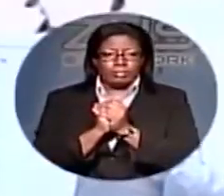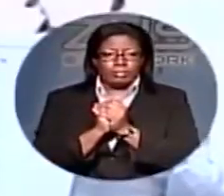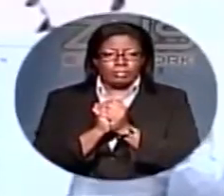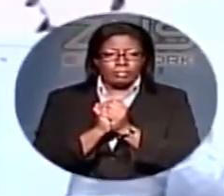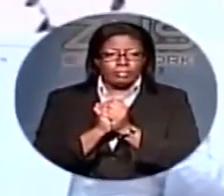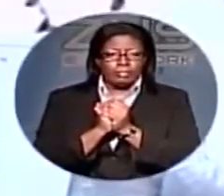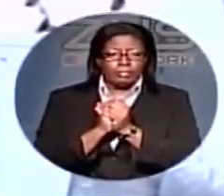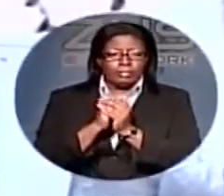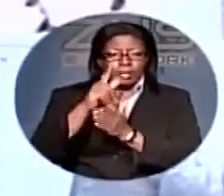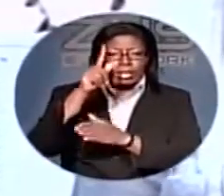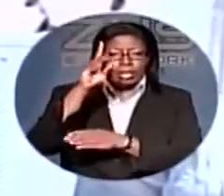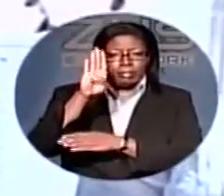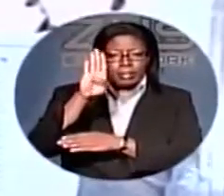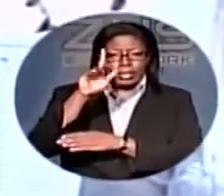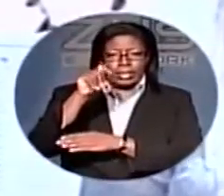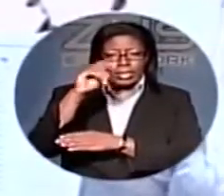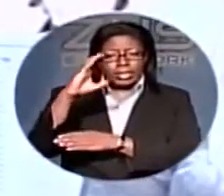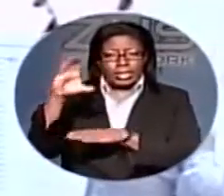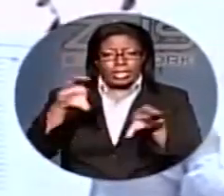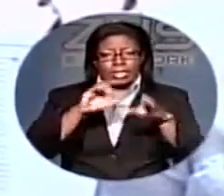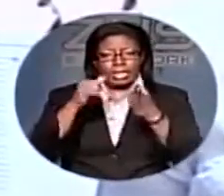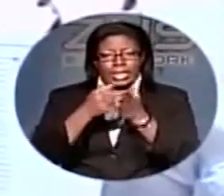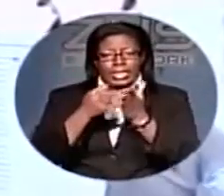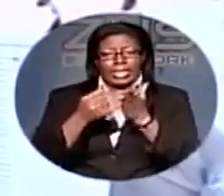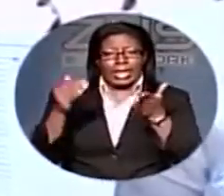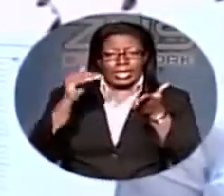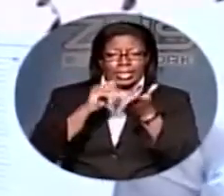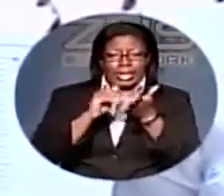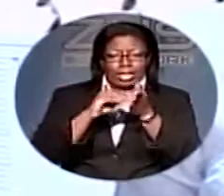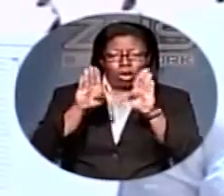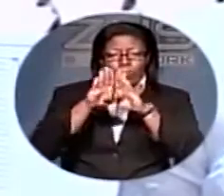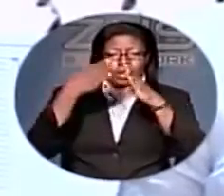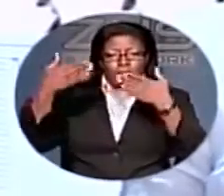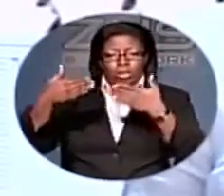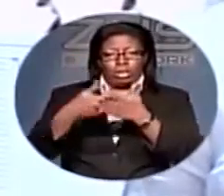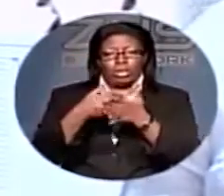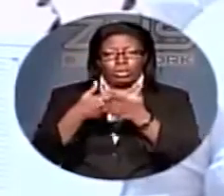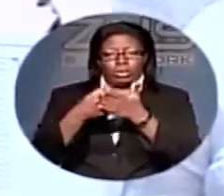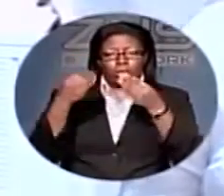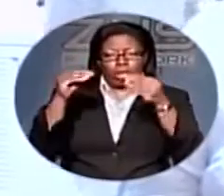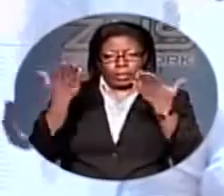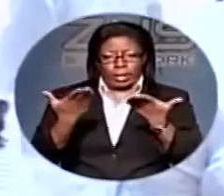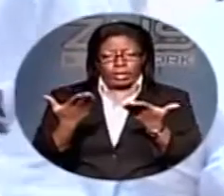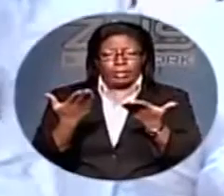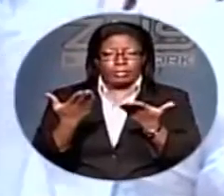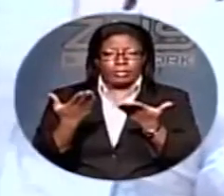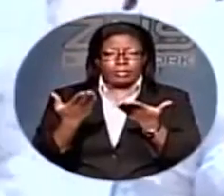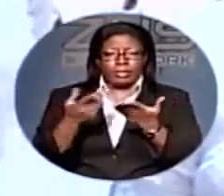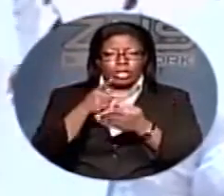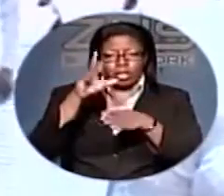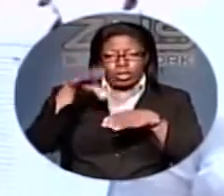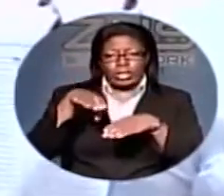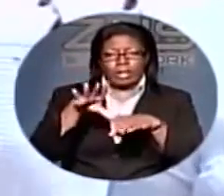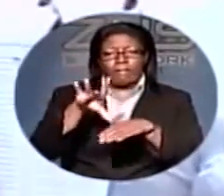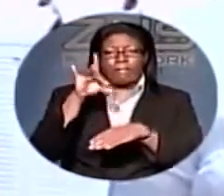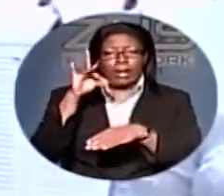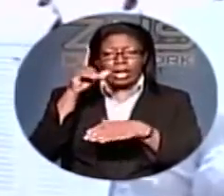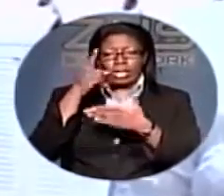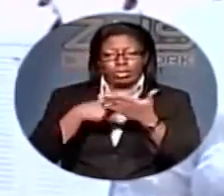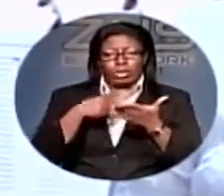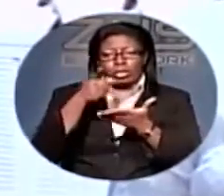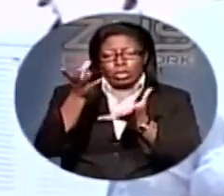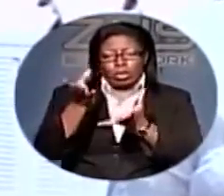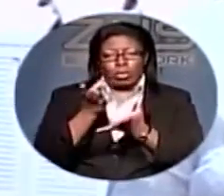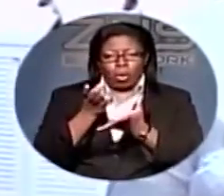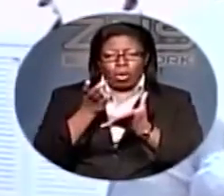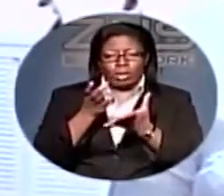Well, Kishla, BTC has done it again by opening another retail store here in New Providence. And I can tell you, you can find everything you want